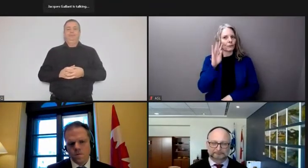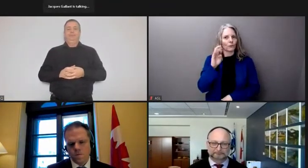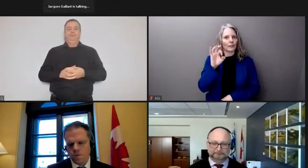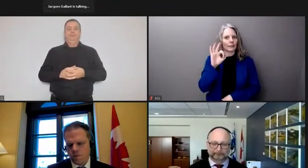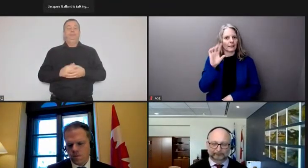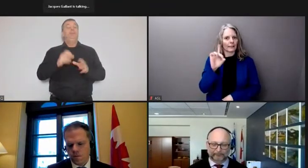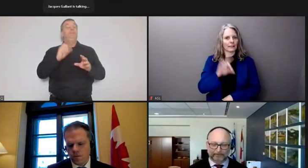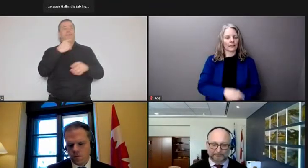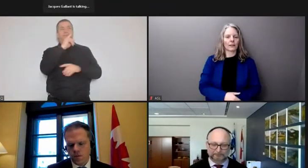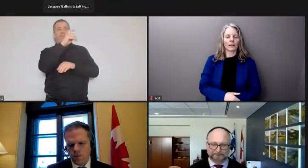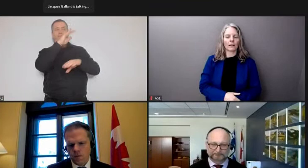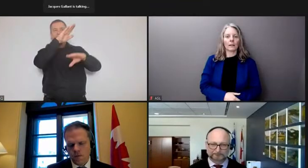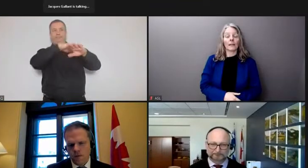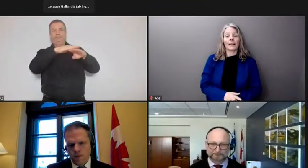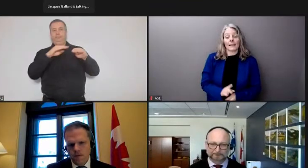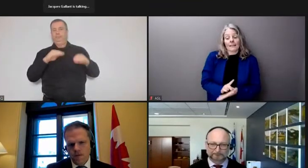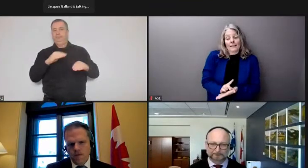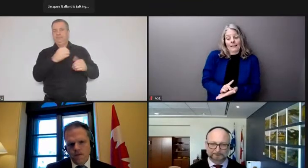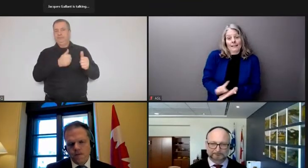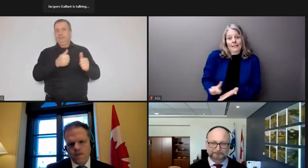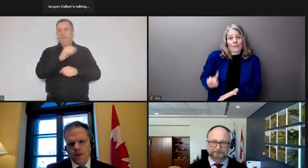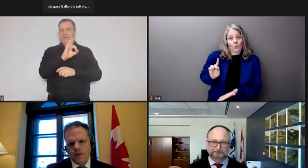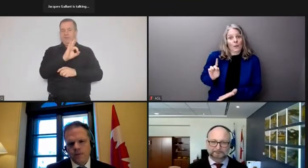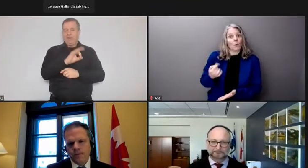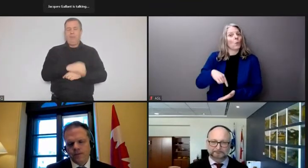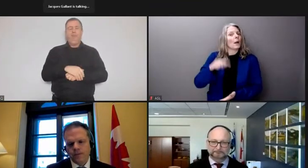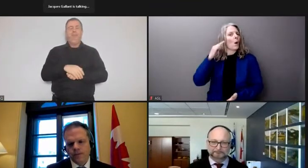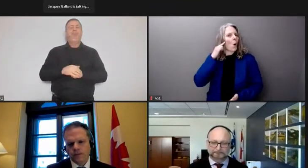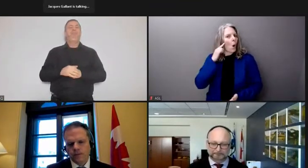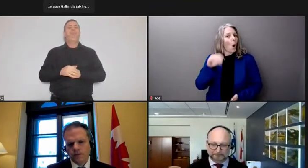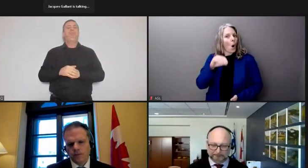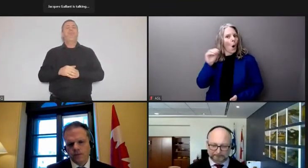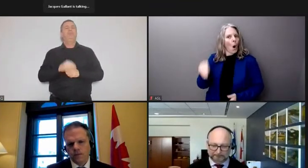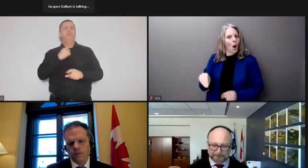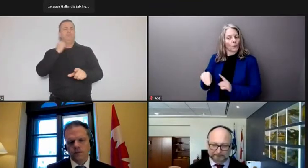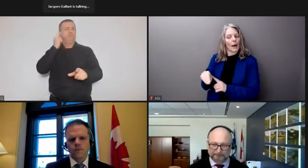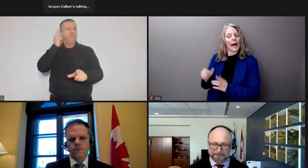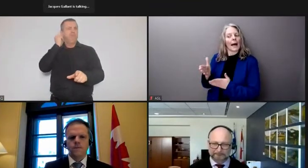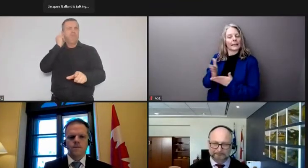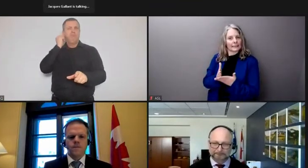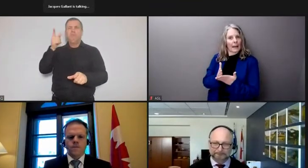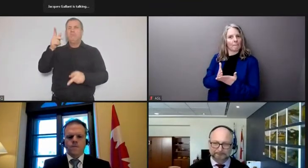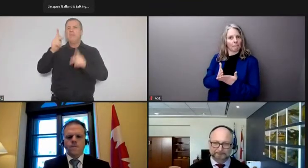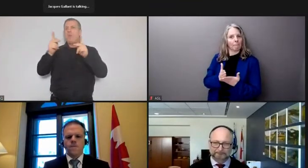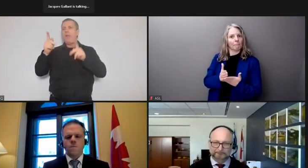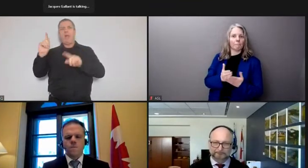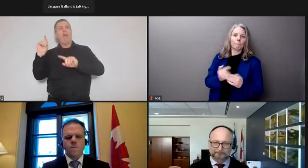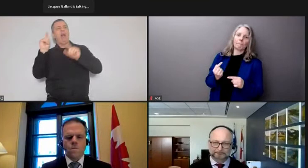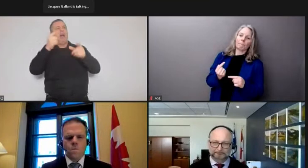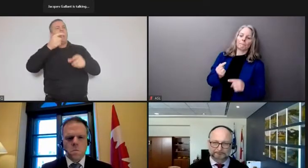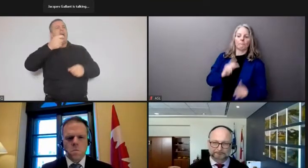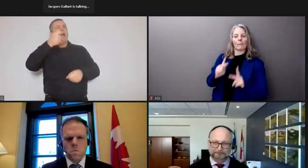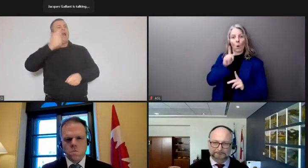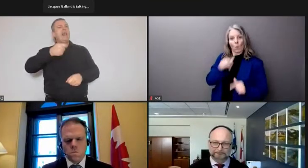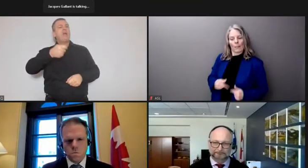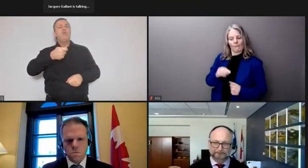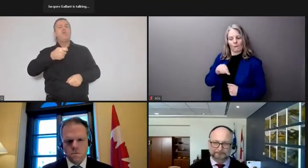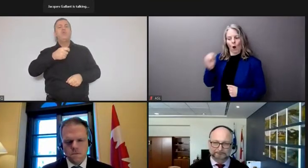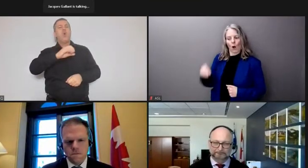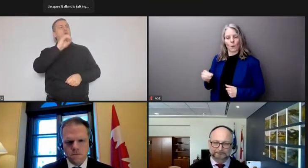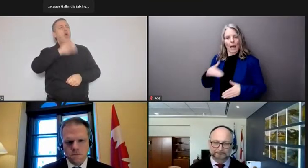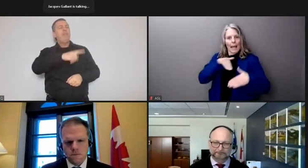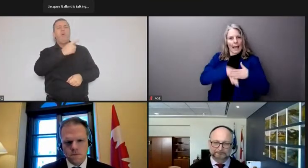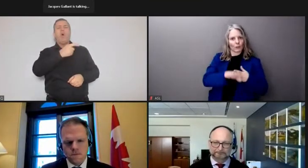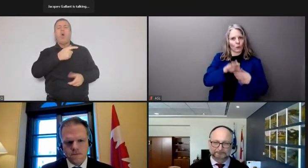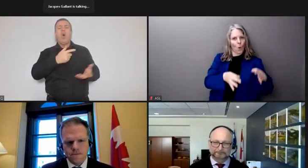we learned this week that citizens went to court in Ottawa to get a court order and succeed it to get a court order to freeze accounts